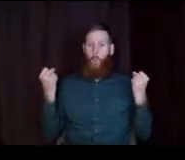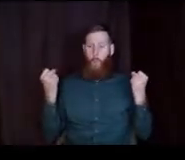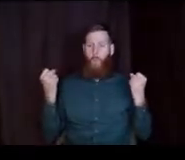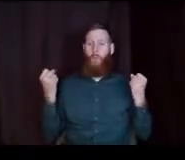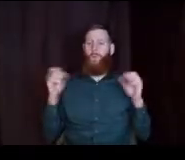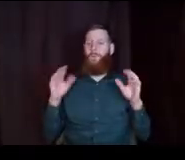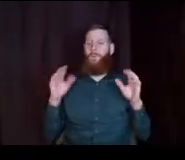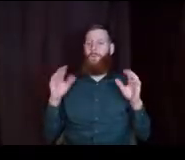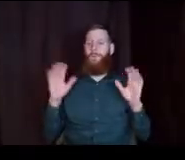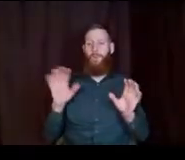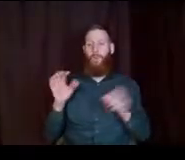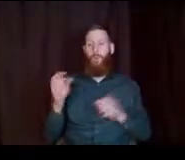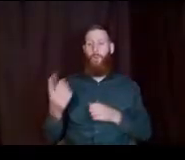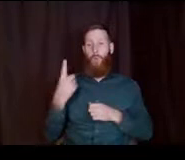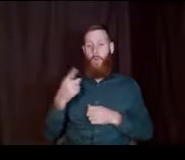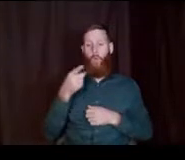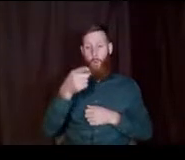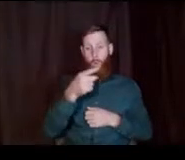the one you qualify for.